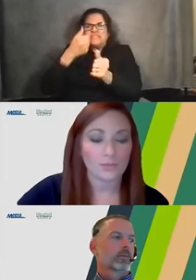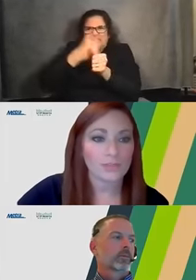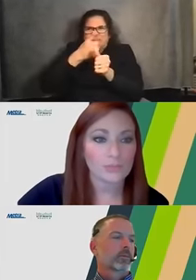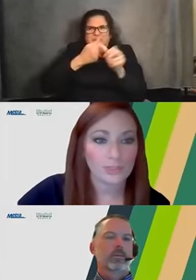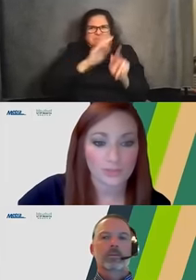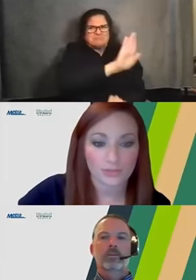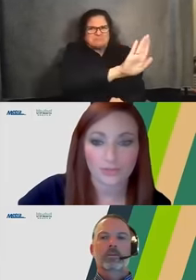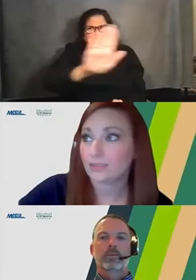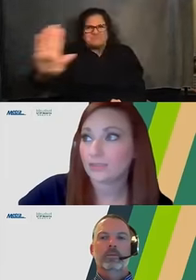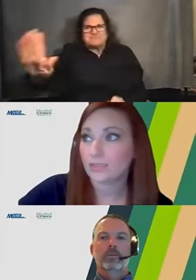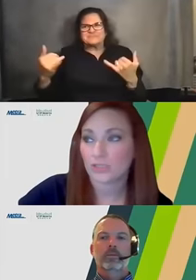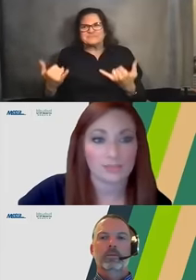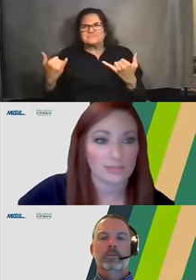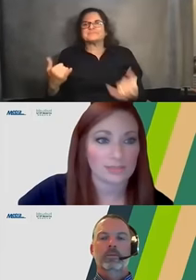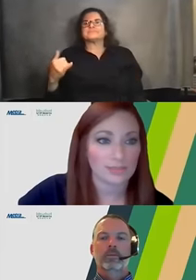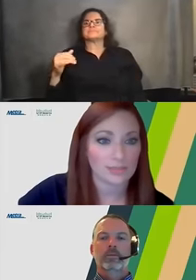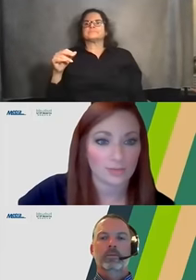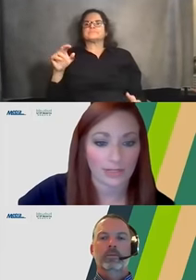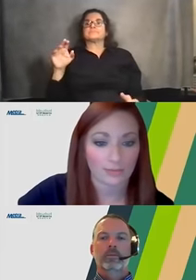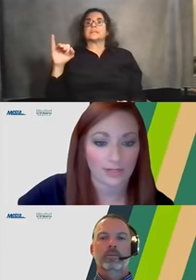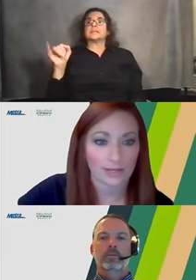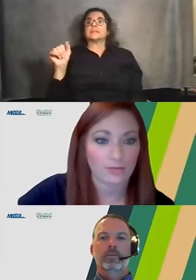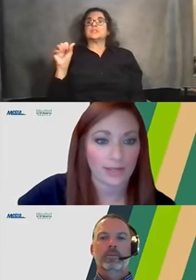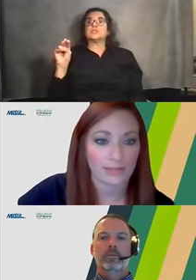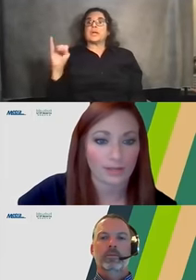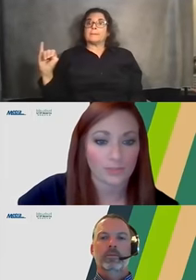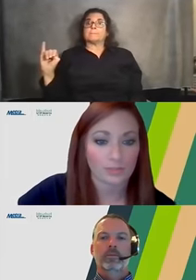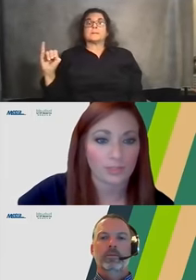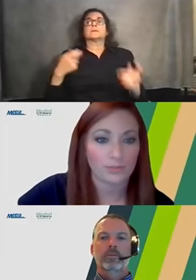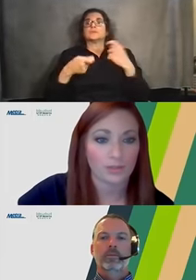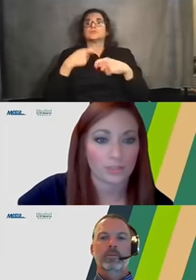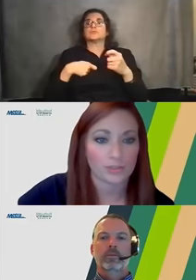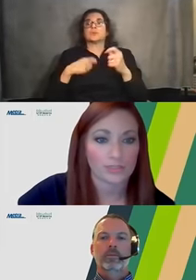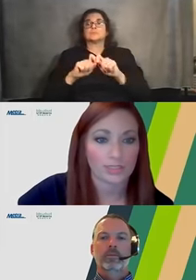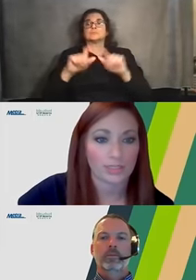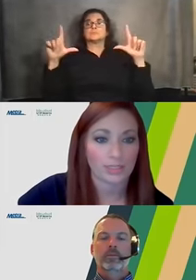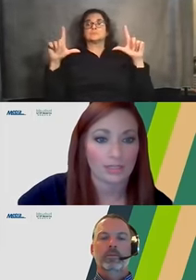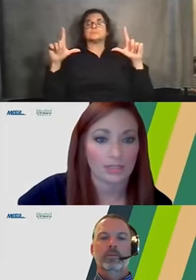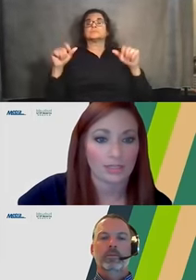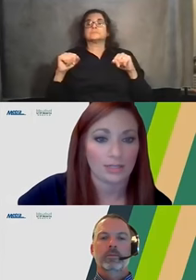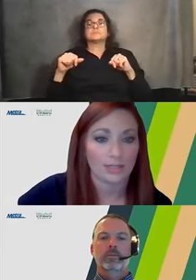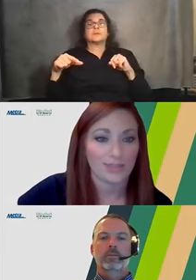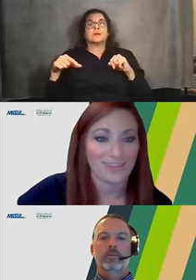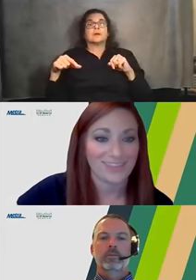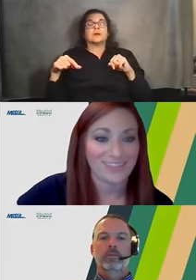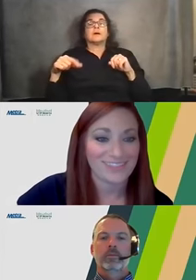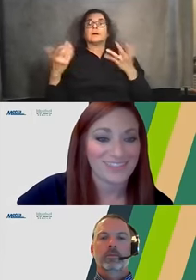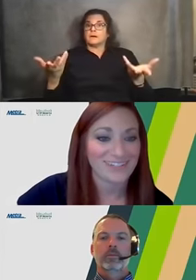So I'm going to switch screens just cause it says Q and A right now. And I'm sure people are interested in